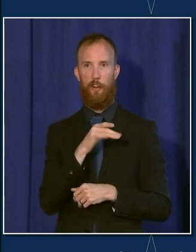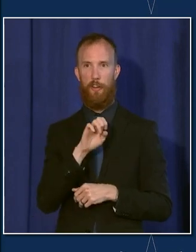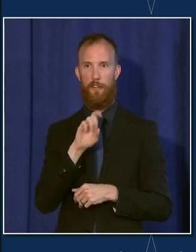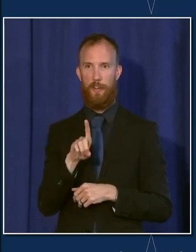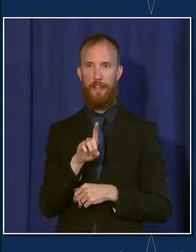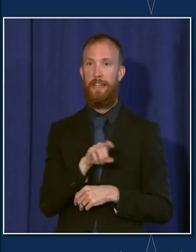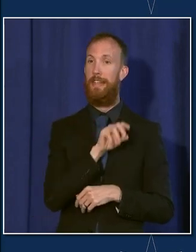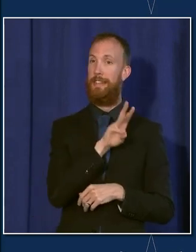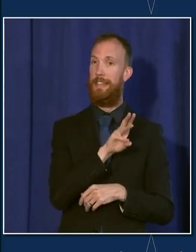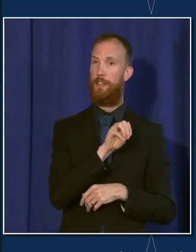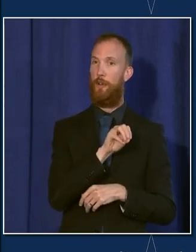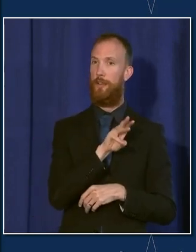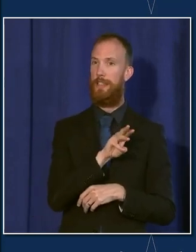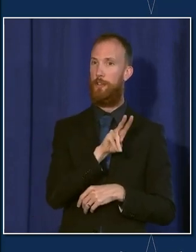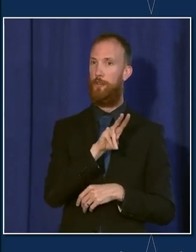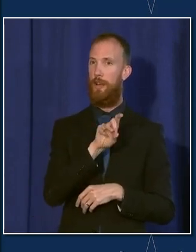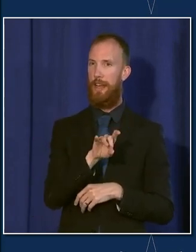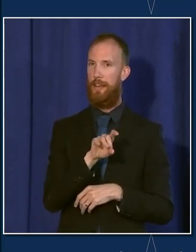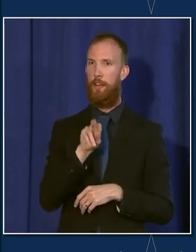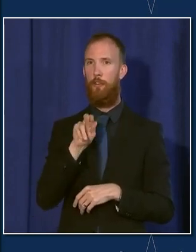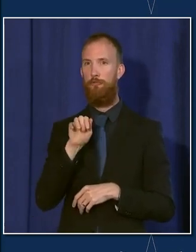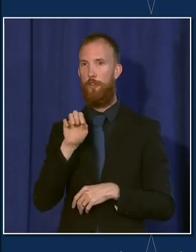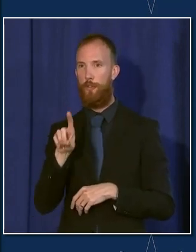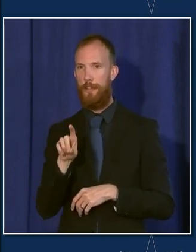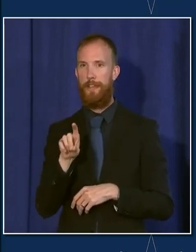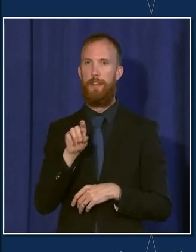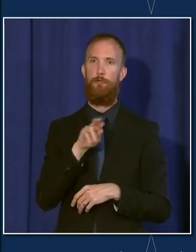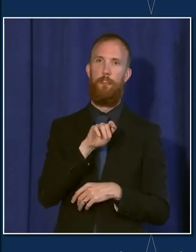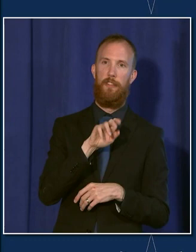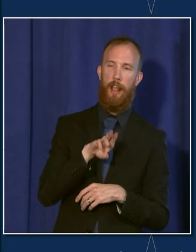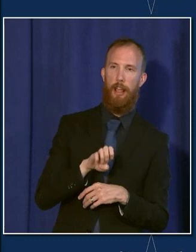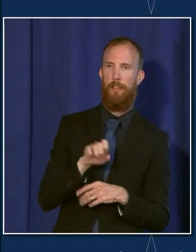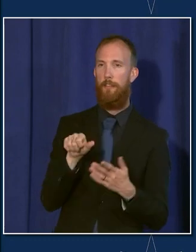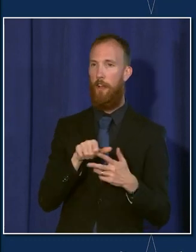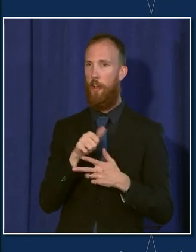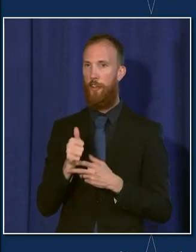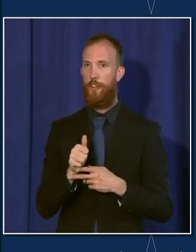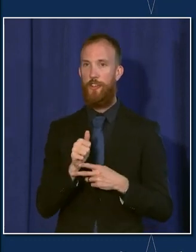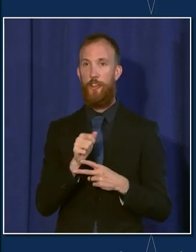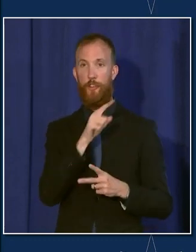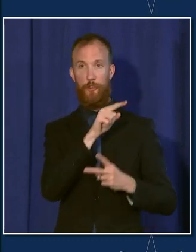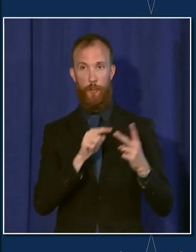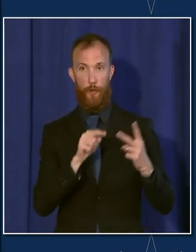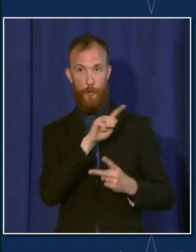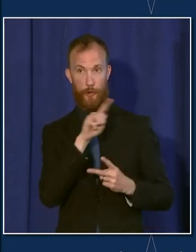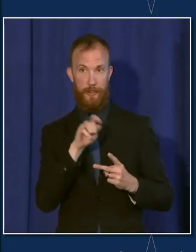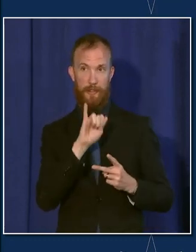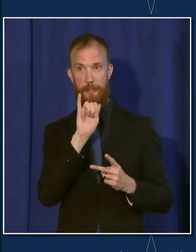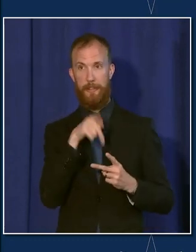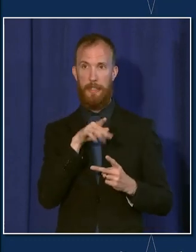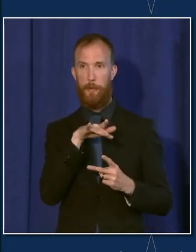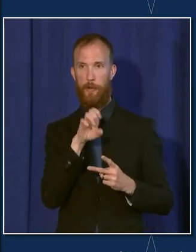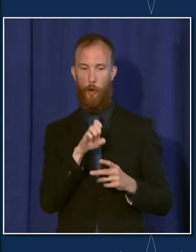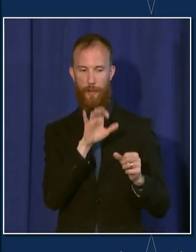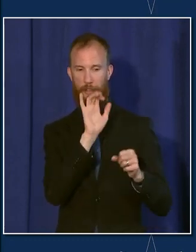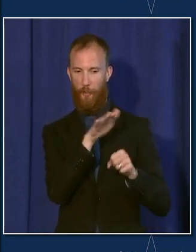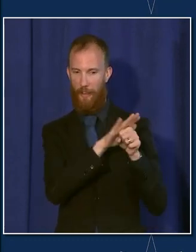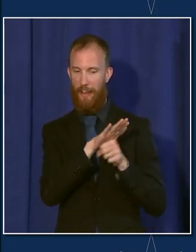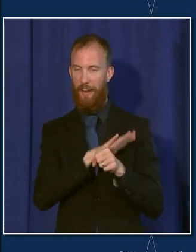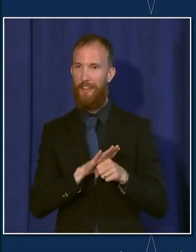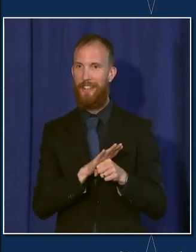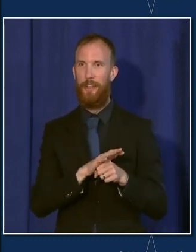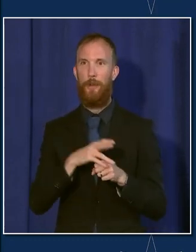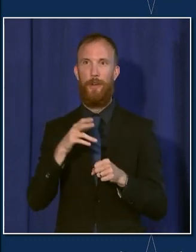60628 Roseland Riverdale Pullman and others as two additional zip codes that have reached the important benchmark where the majority,